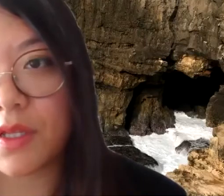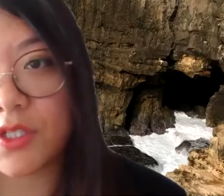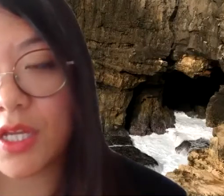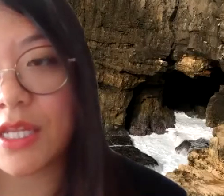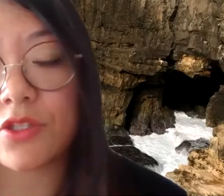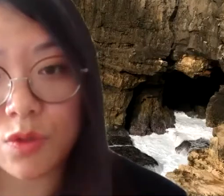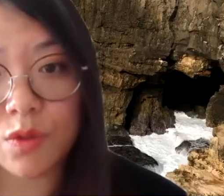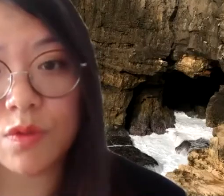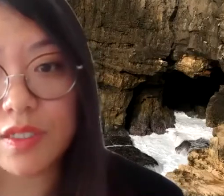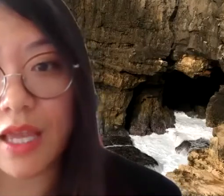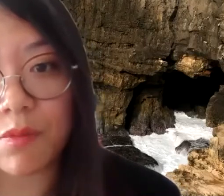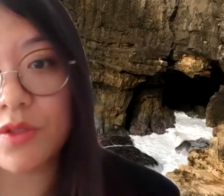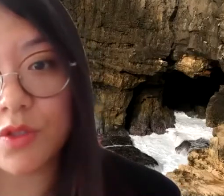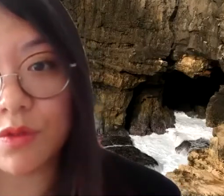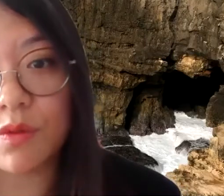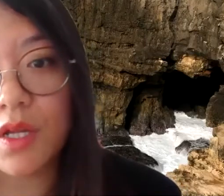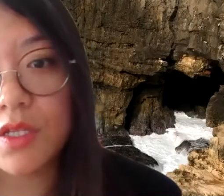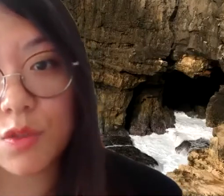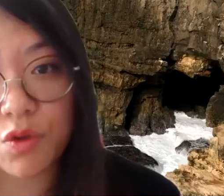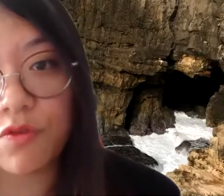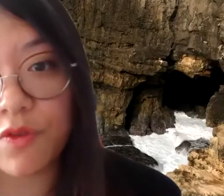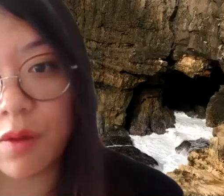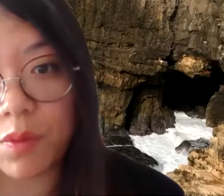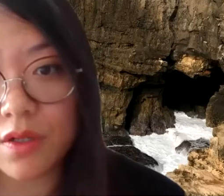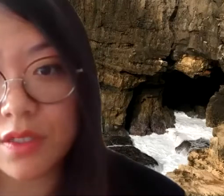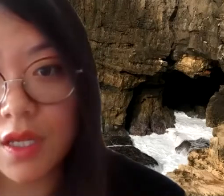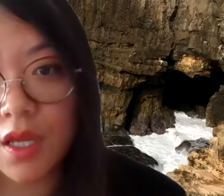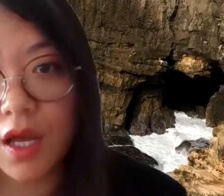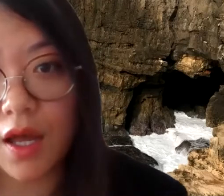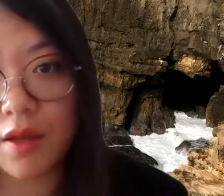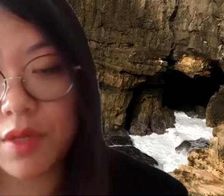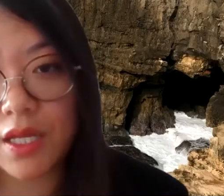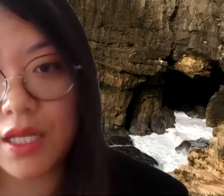numbers are legit? That's true. Scammers do spoof numbers.